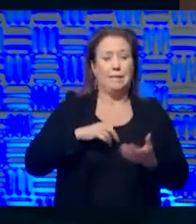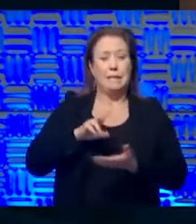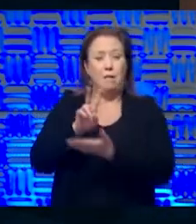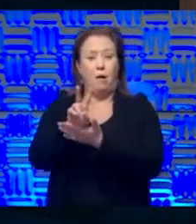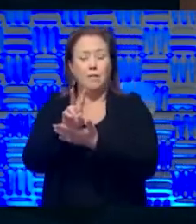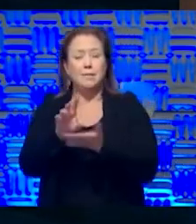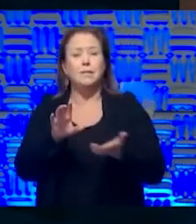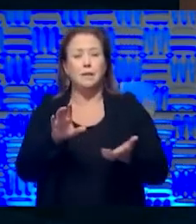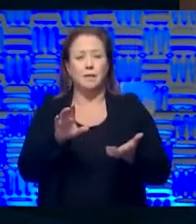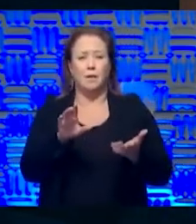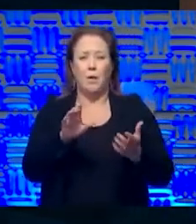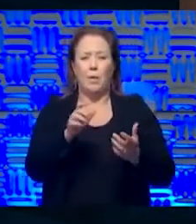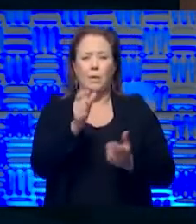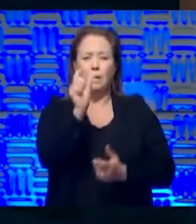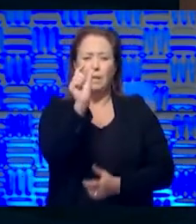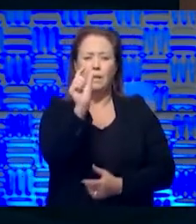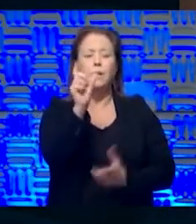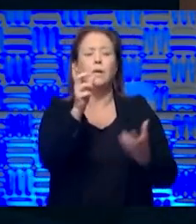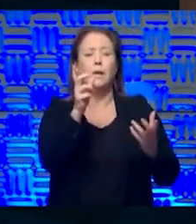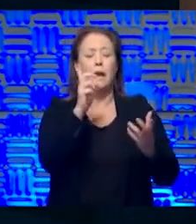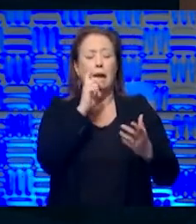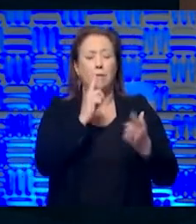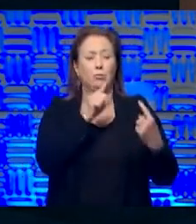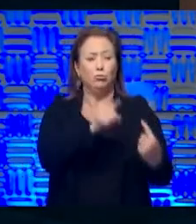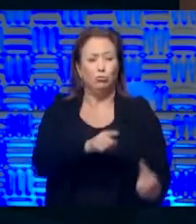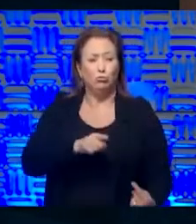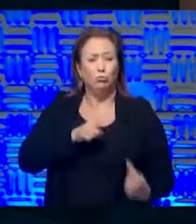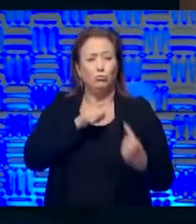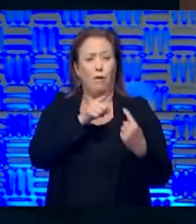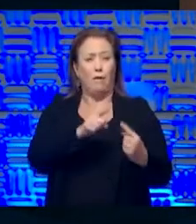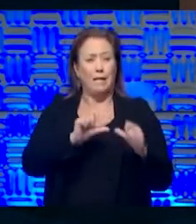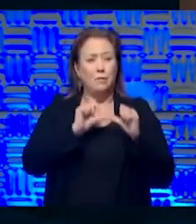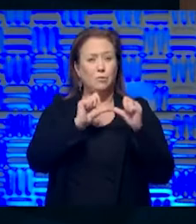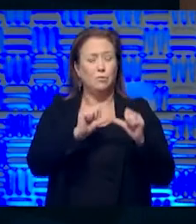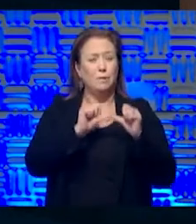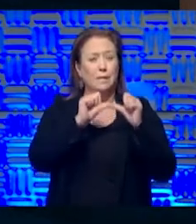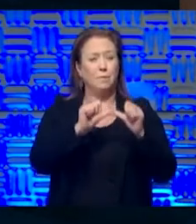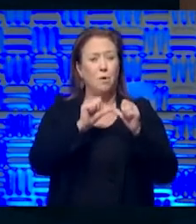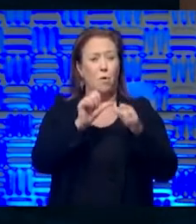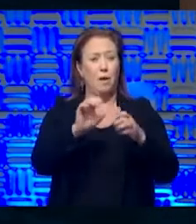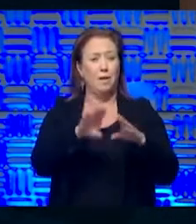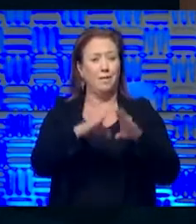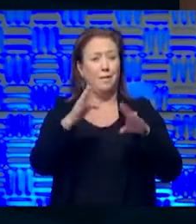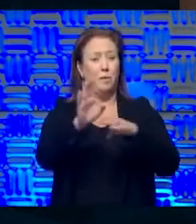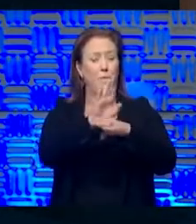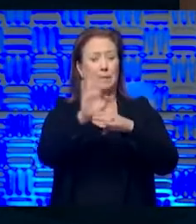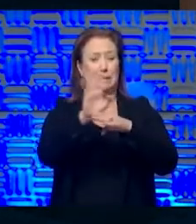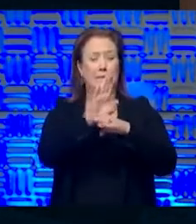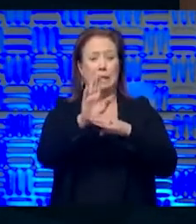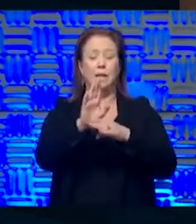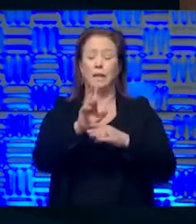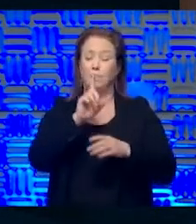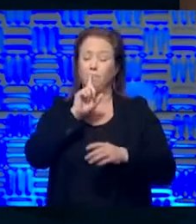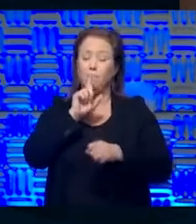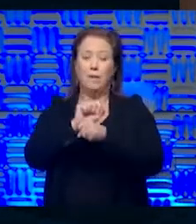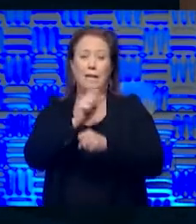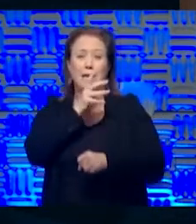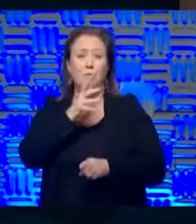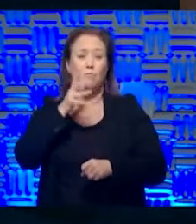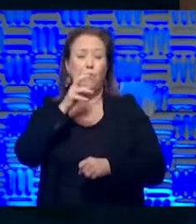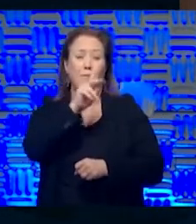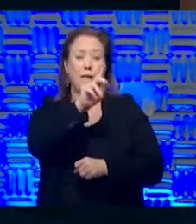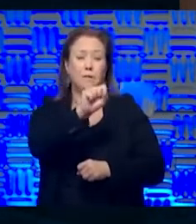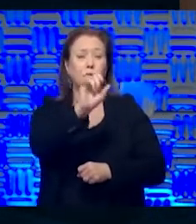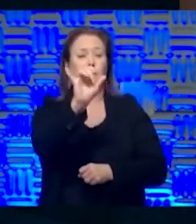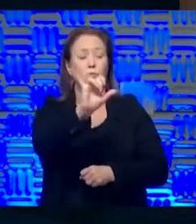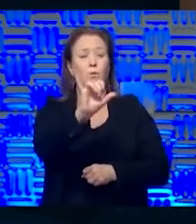to stay in business to begin with. And you add this to the circumstance, and unfortunately, particularly in rural Kansas, but really across our